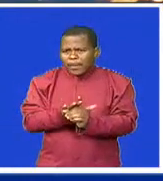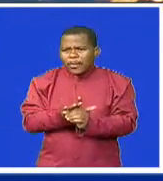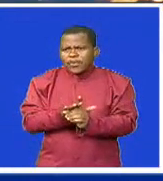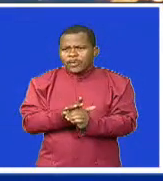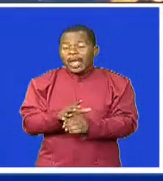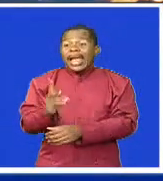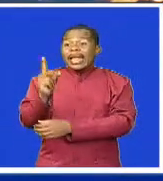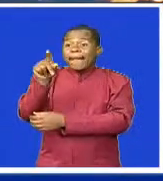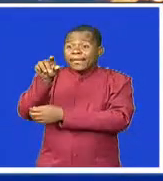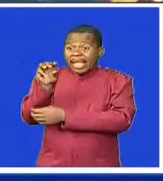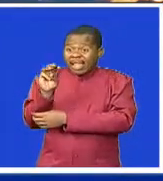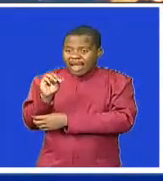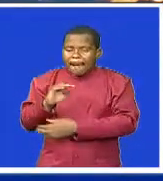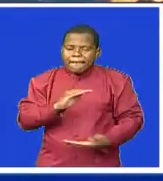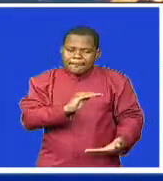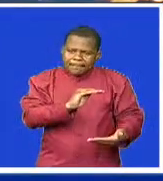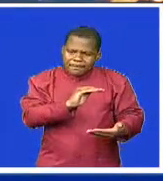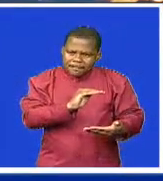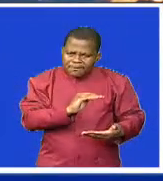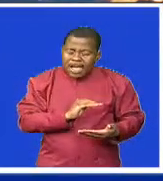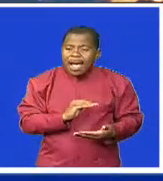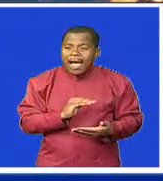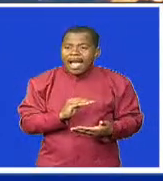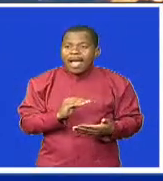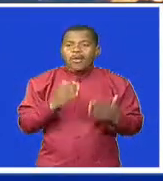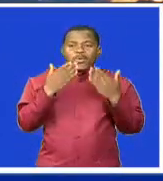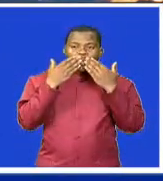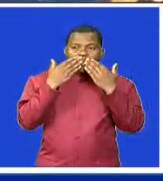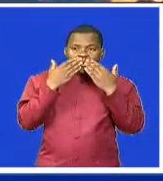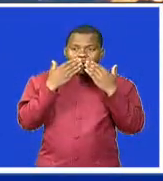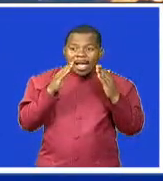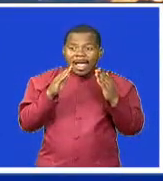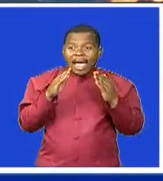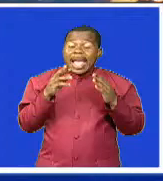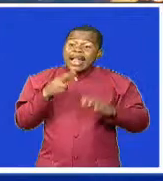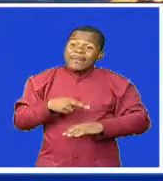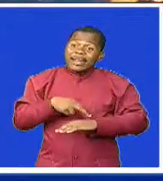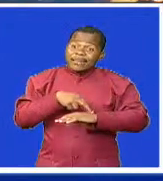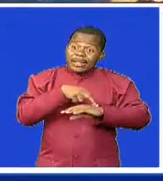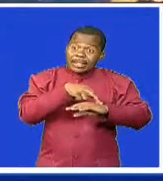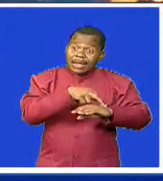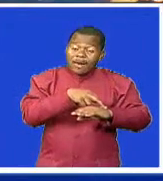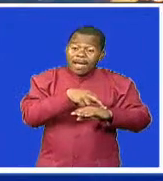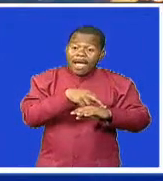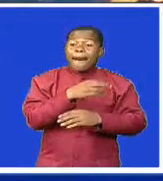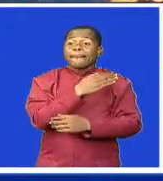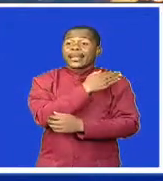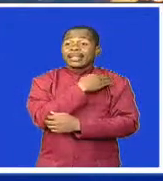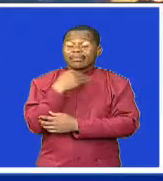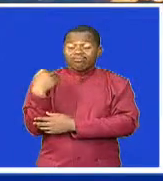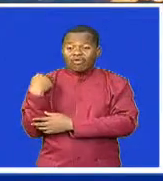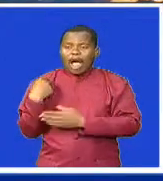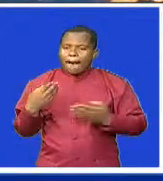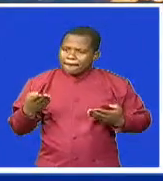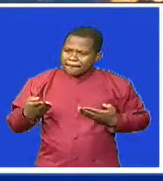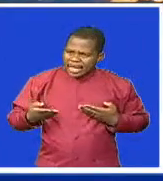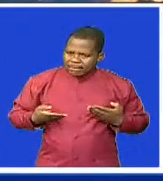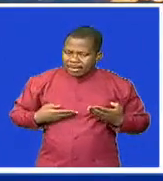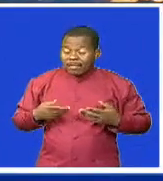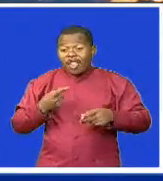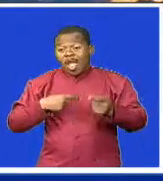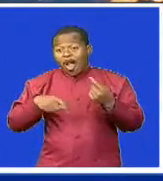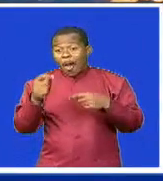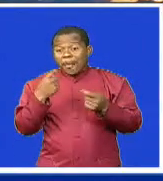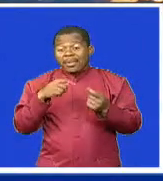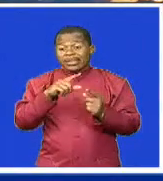by the deputy prime minister, Timba Masugu, who was represented by the minister of commerce, industry and trade, Mangoba